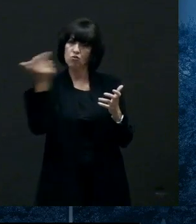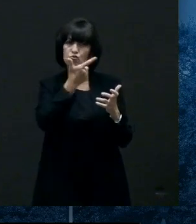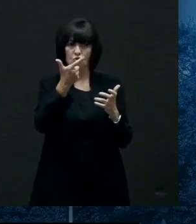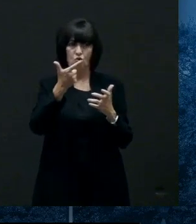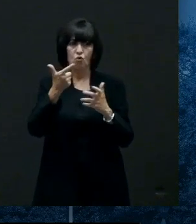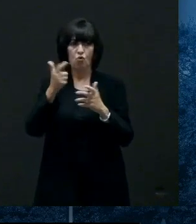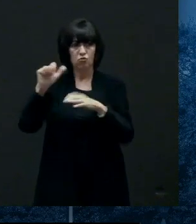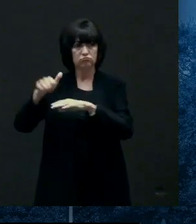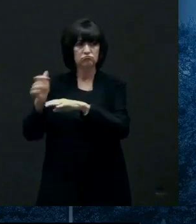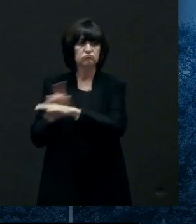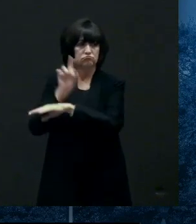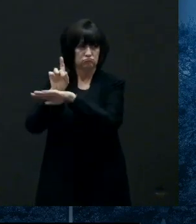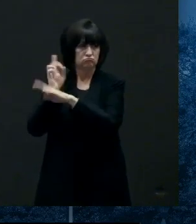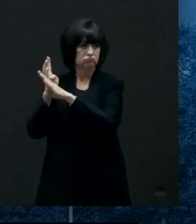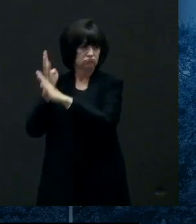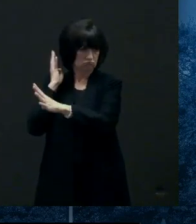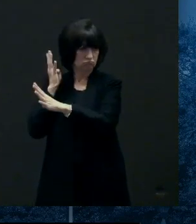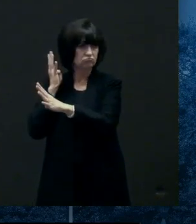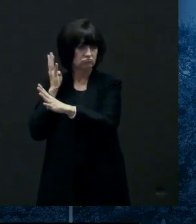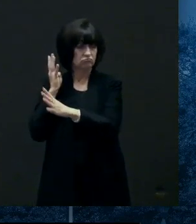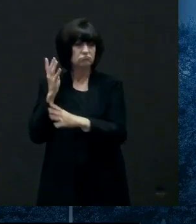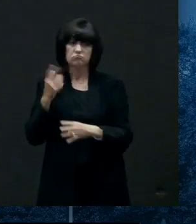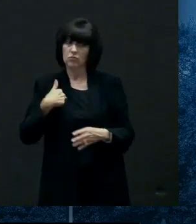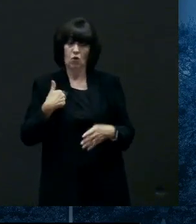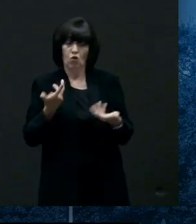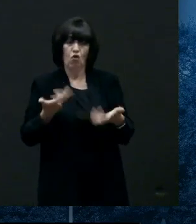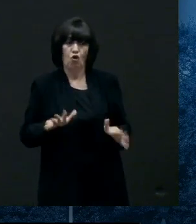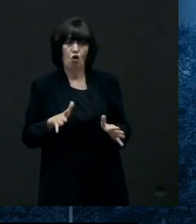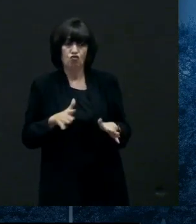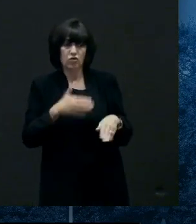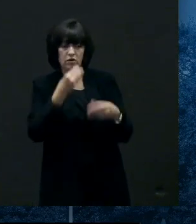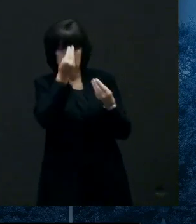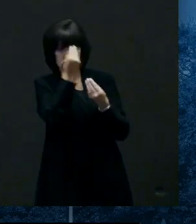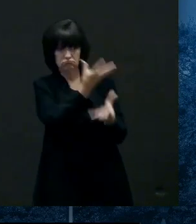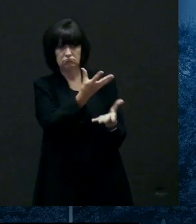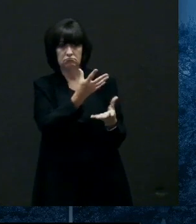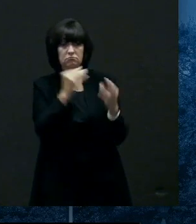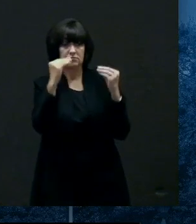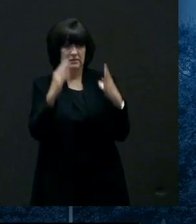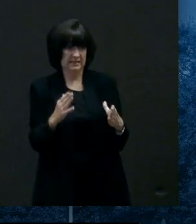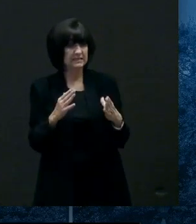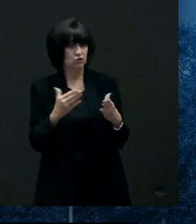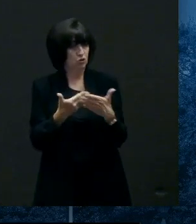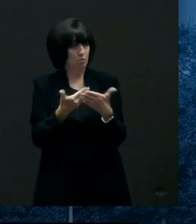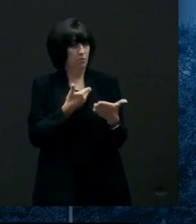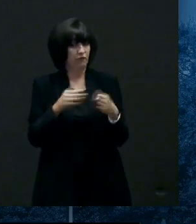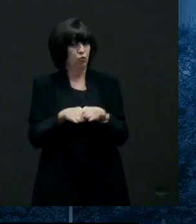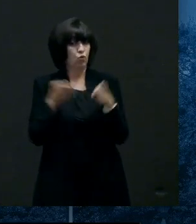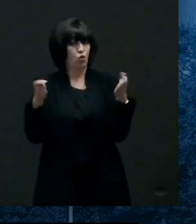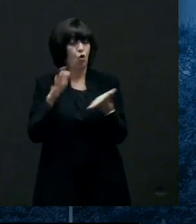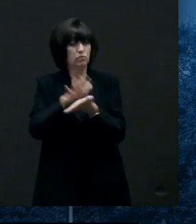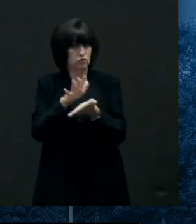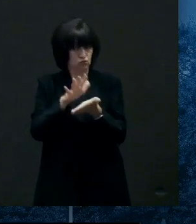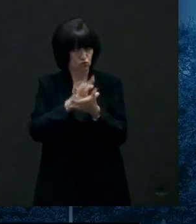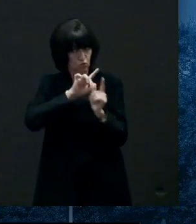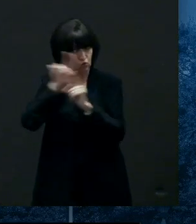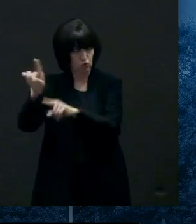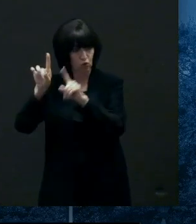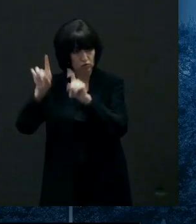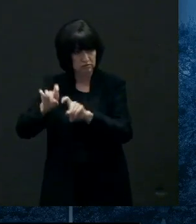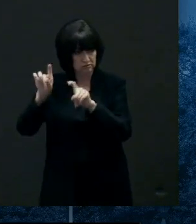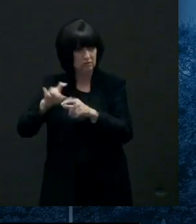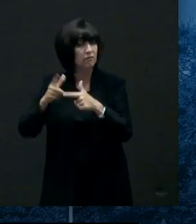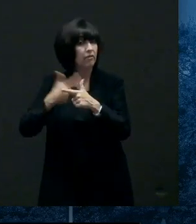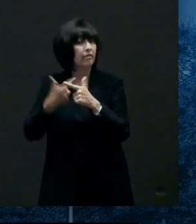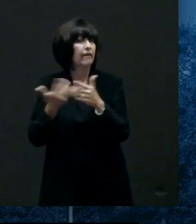uh uh initially before they they reopen the schools and then periodically through the month as well as teach uh